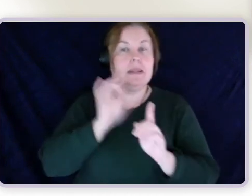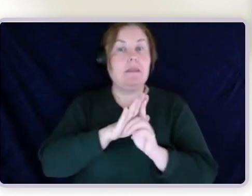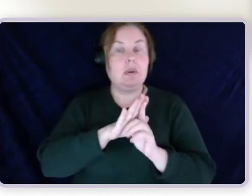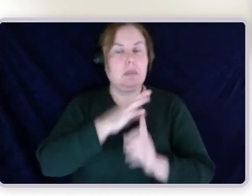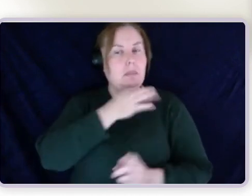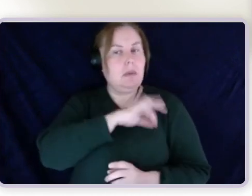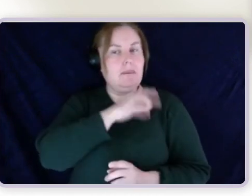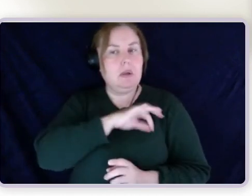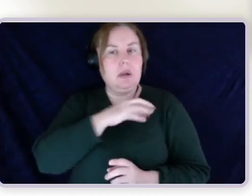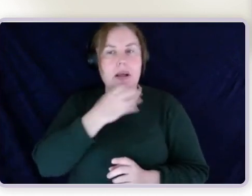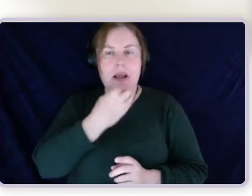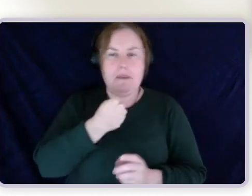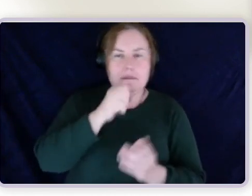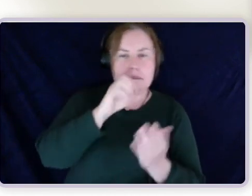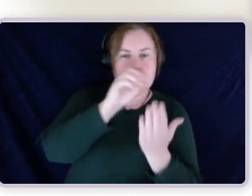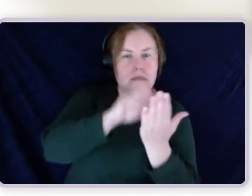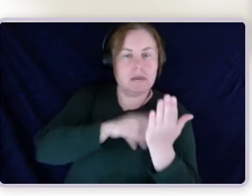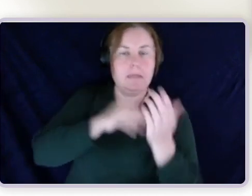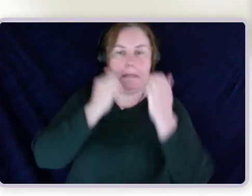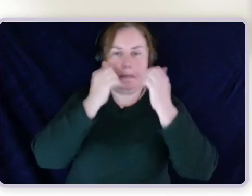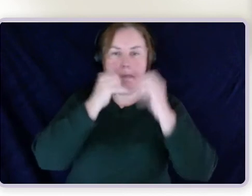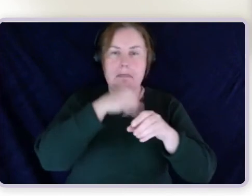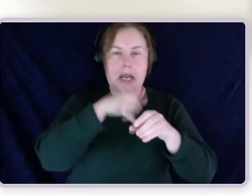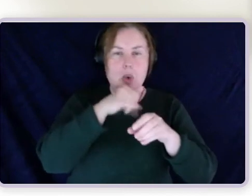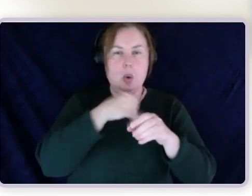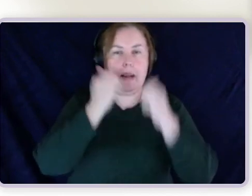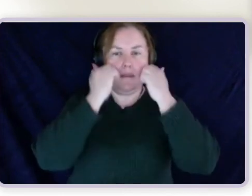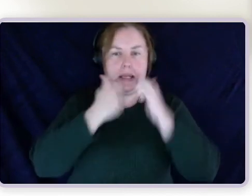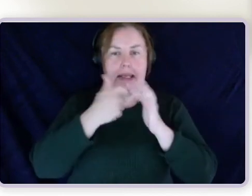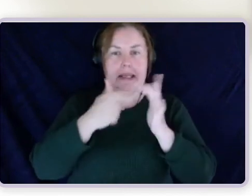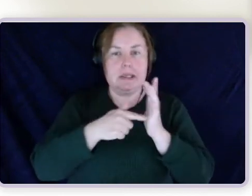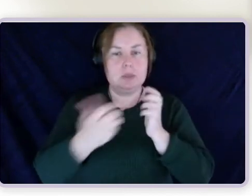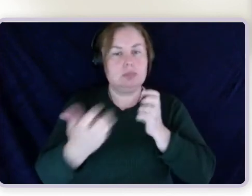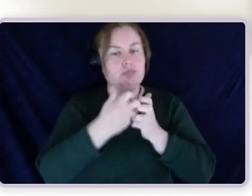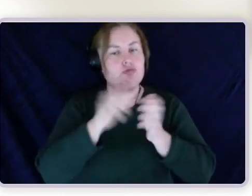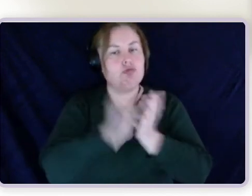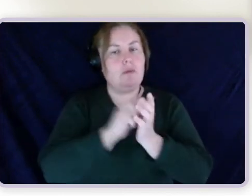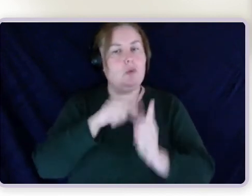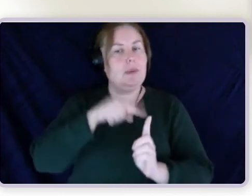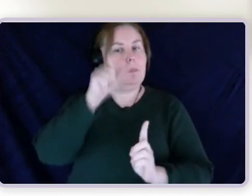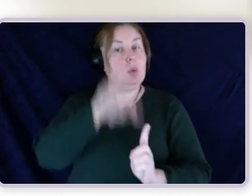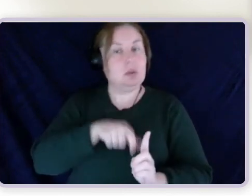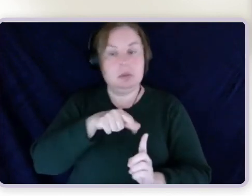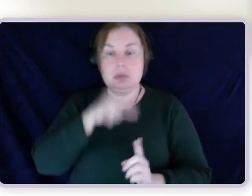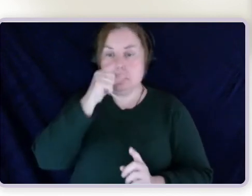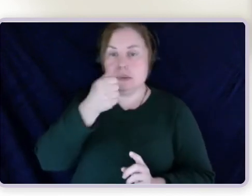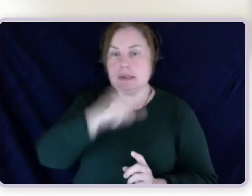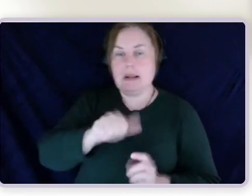a customised medical evidence kit can still access the service in that way.